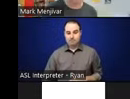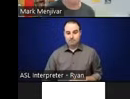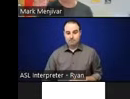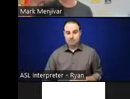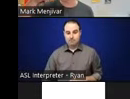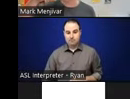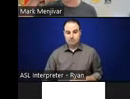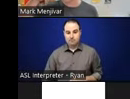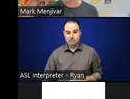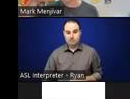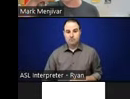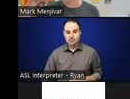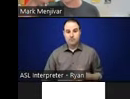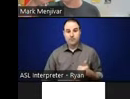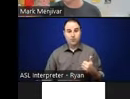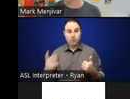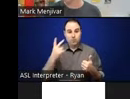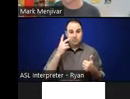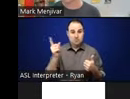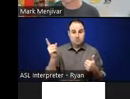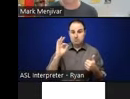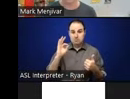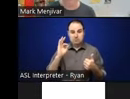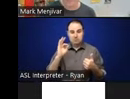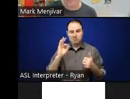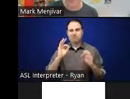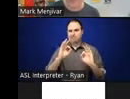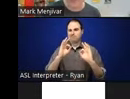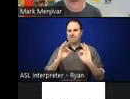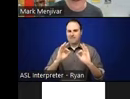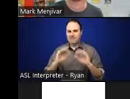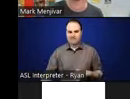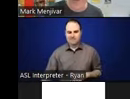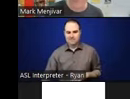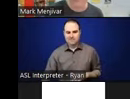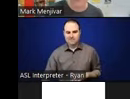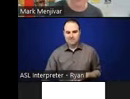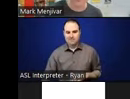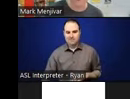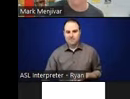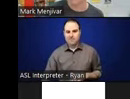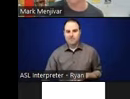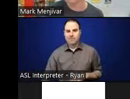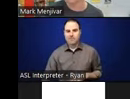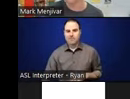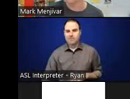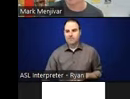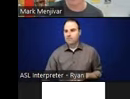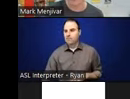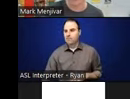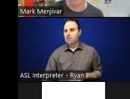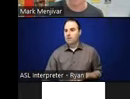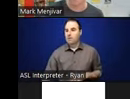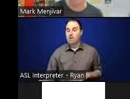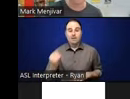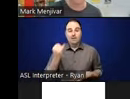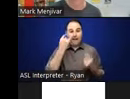Y'all see that? that work good? Y'all see that? Okay, perfect. If at any point that you don't, please holler, say something so